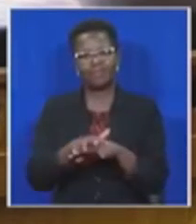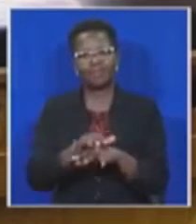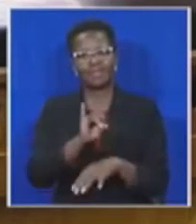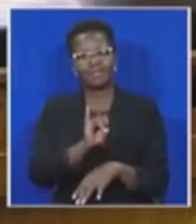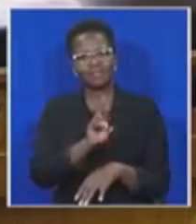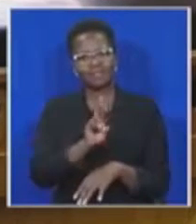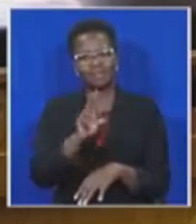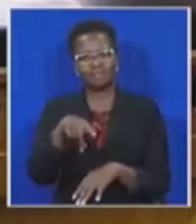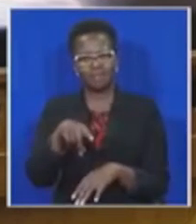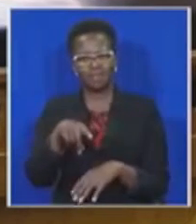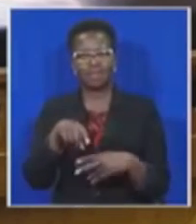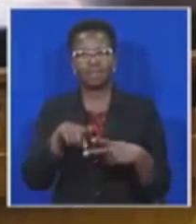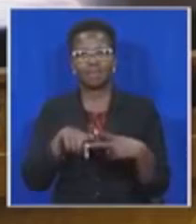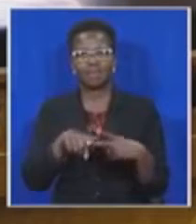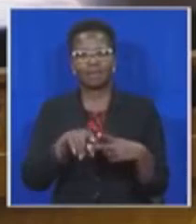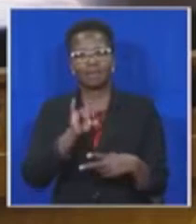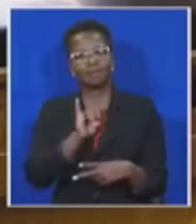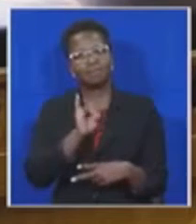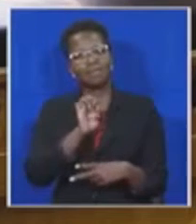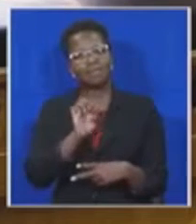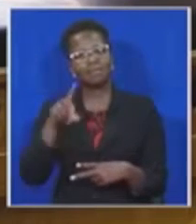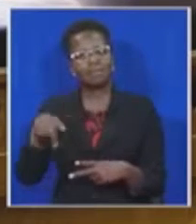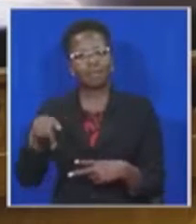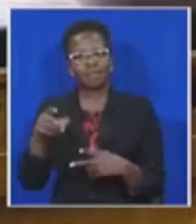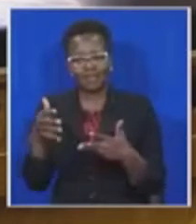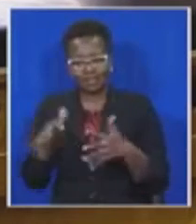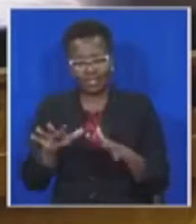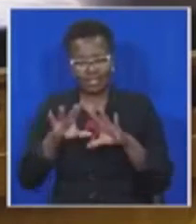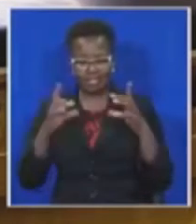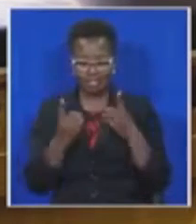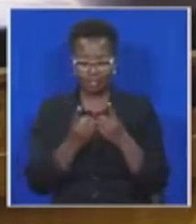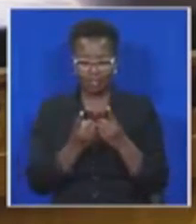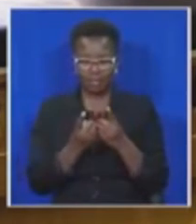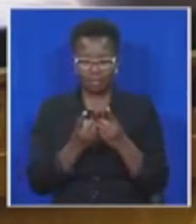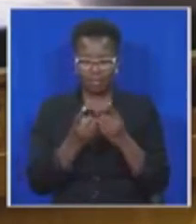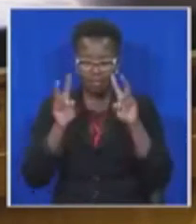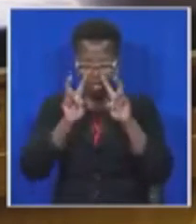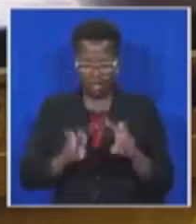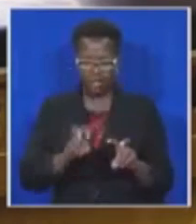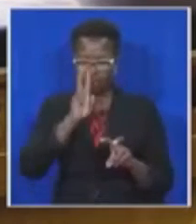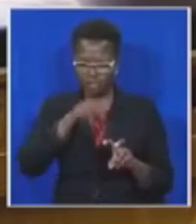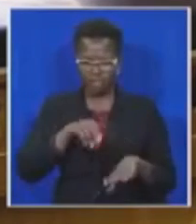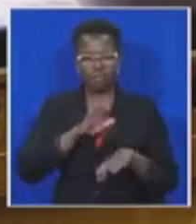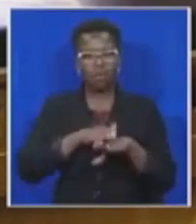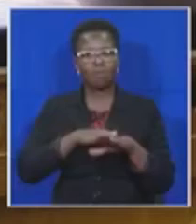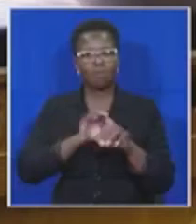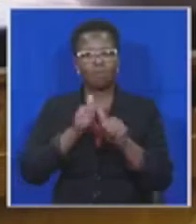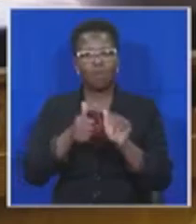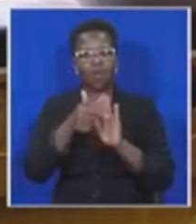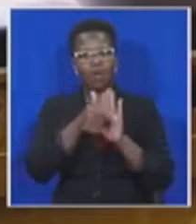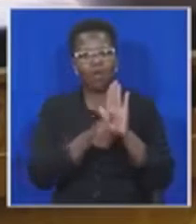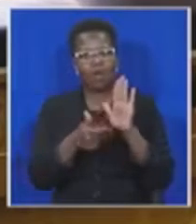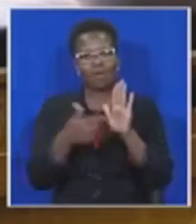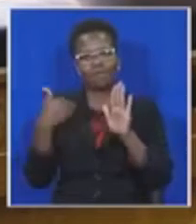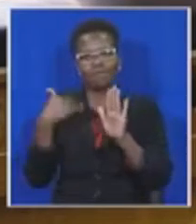integrated energy plan by cabinet, the Department of Energy must re-engage the committee with legislative proposals for the